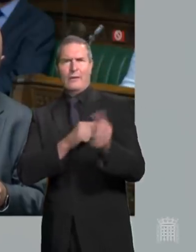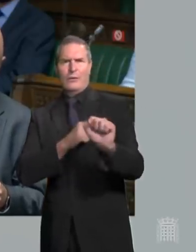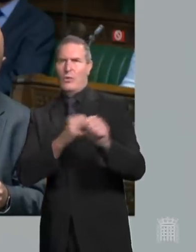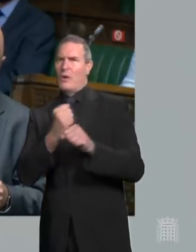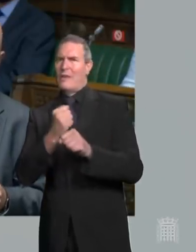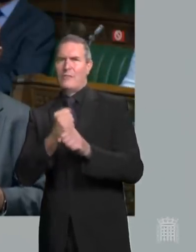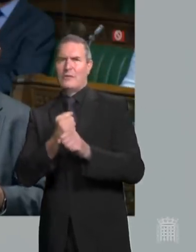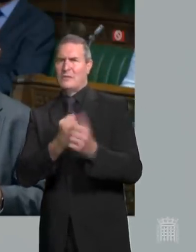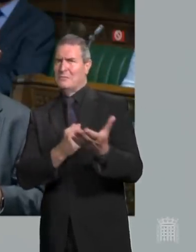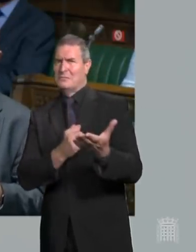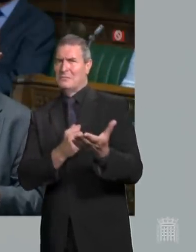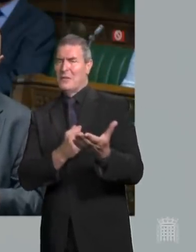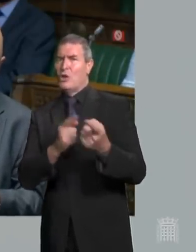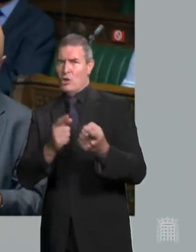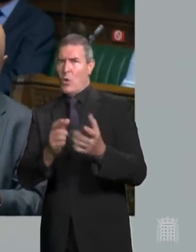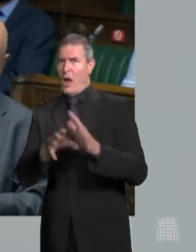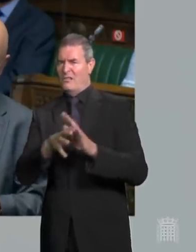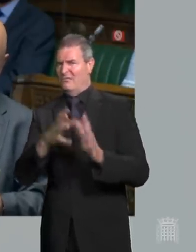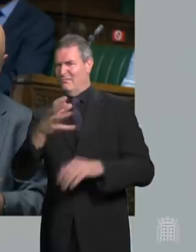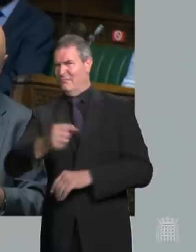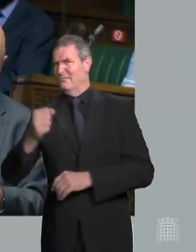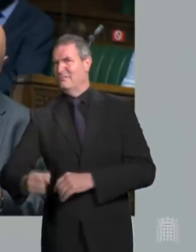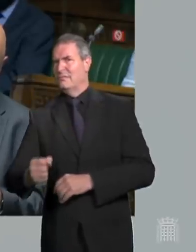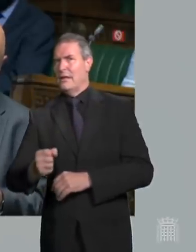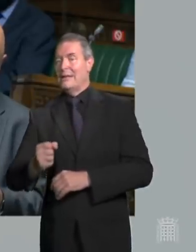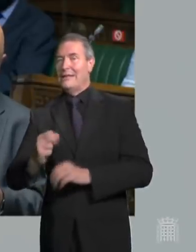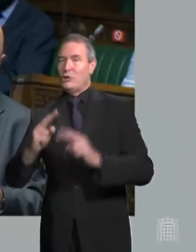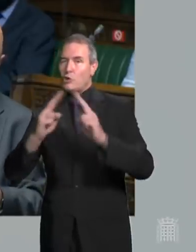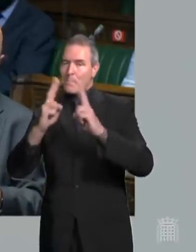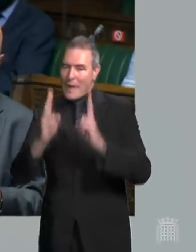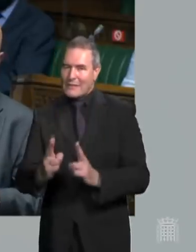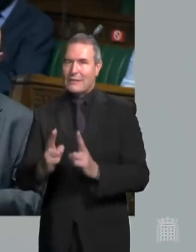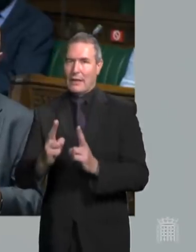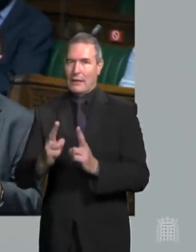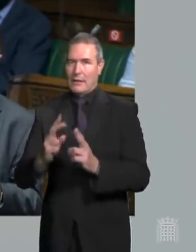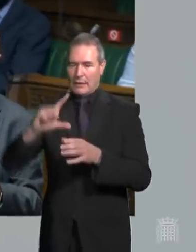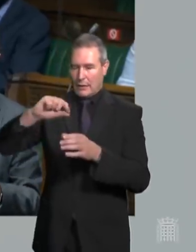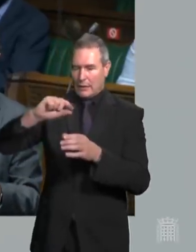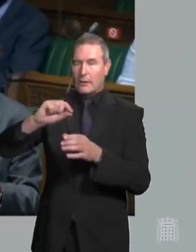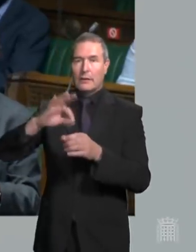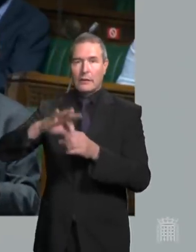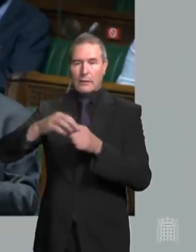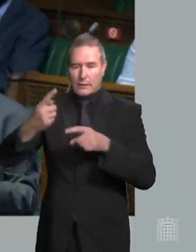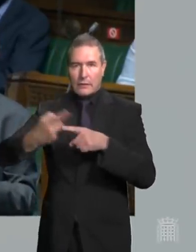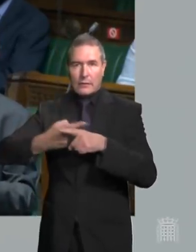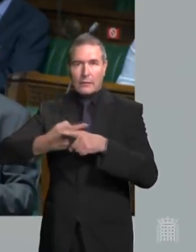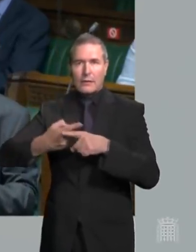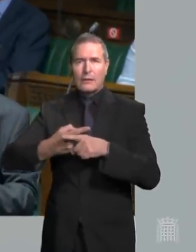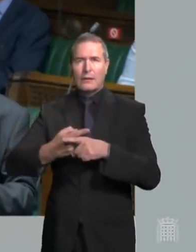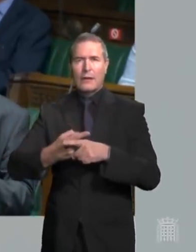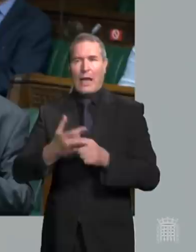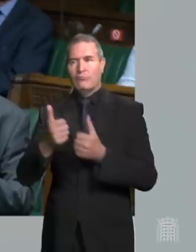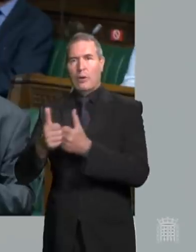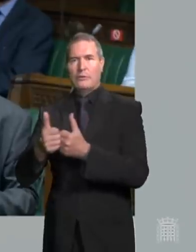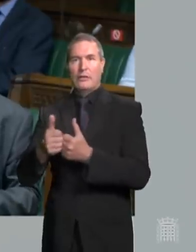is undermining the superior domestic diagnostics tests while cropping up discredited